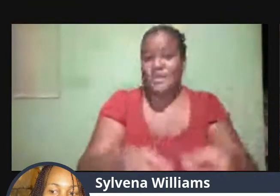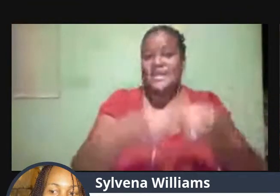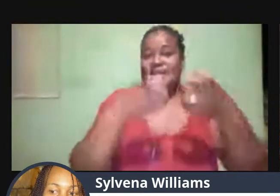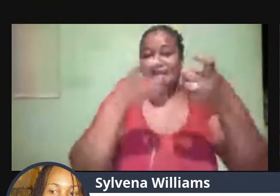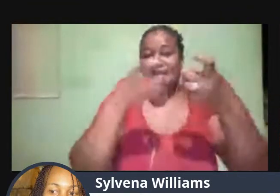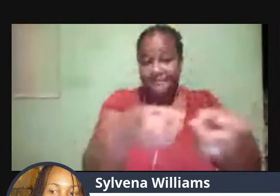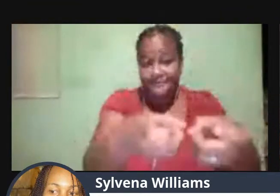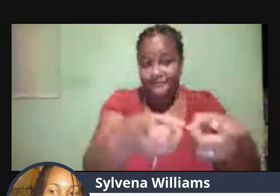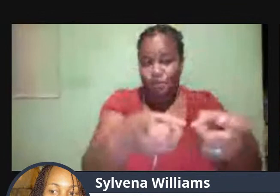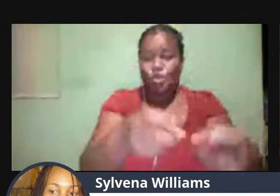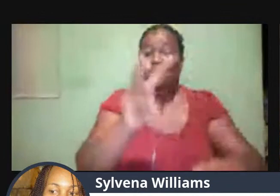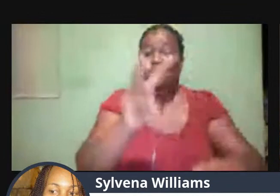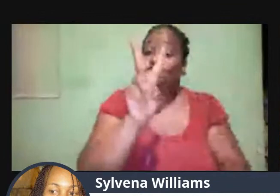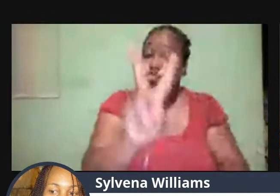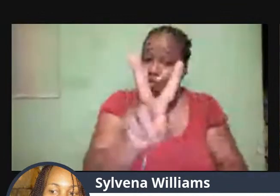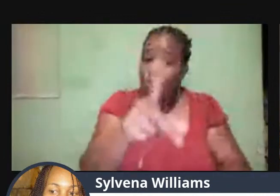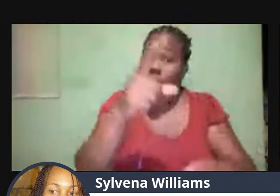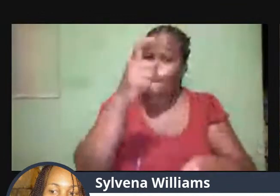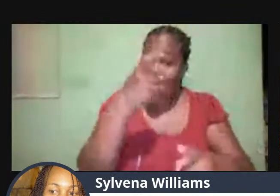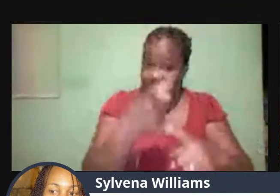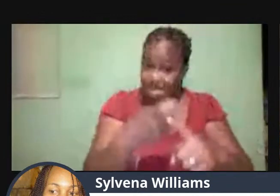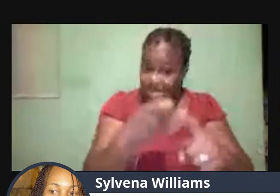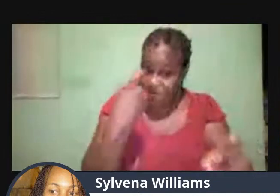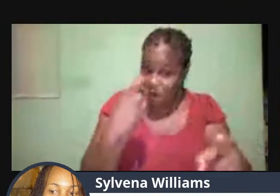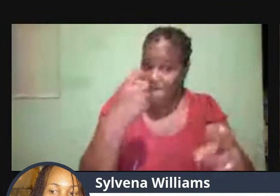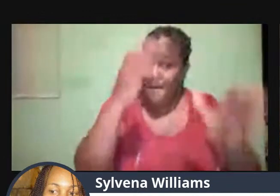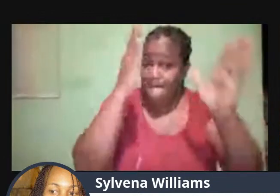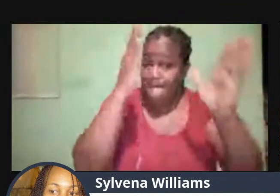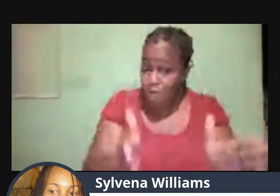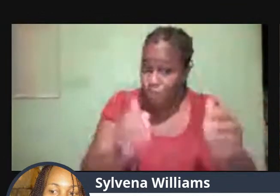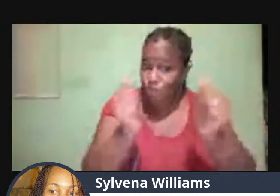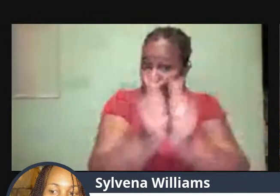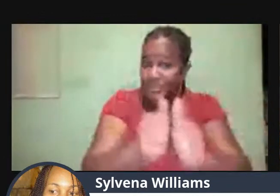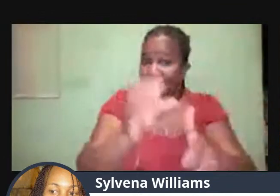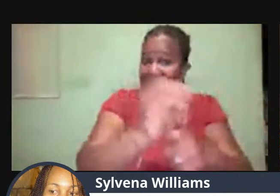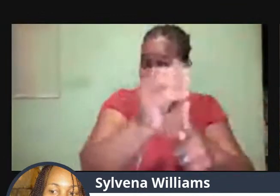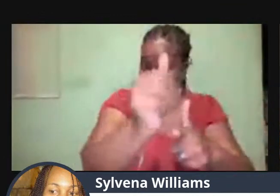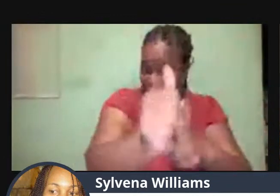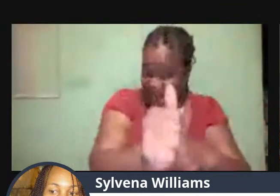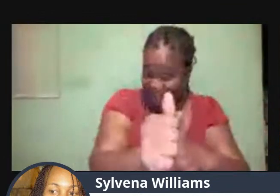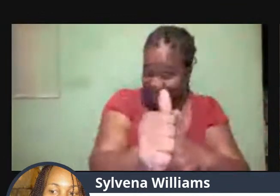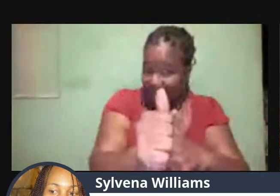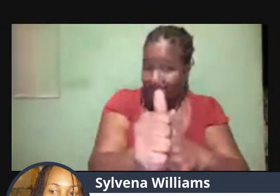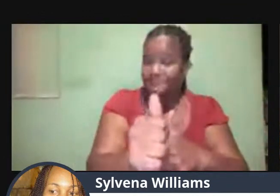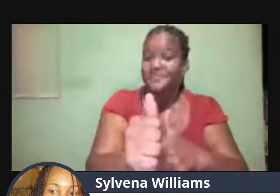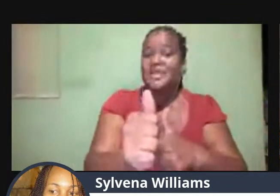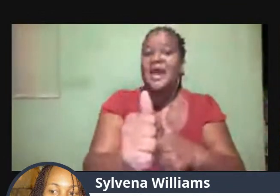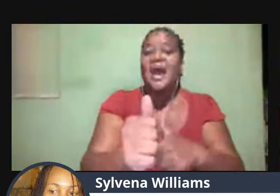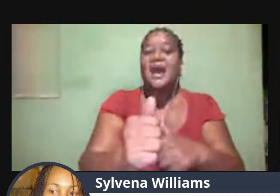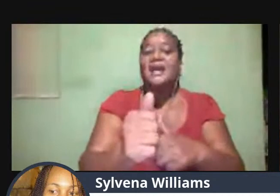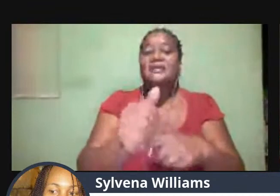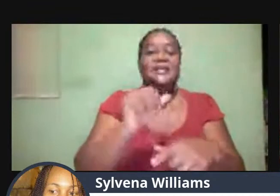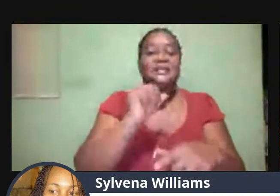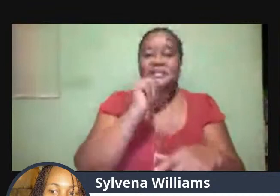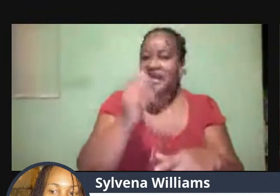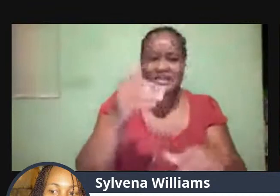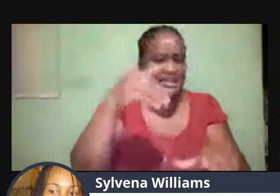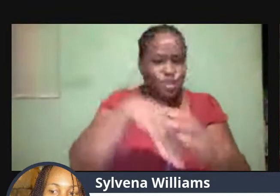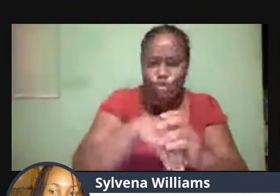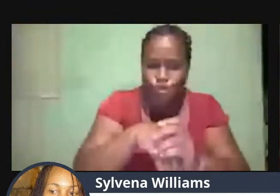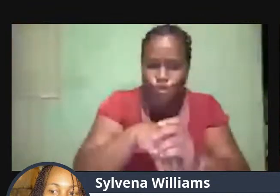from persons with disability. That is not including the deaf. We will have two